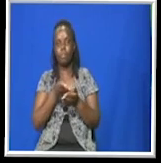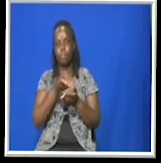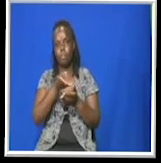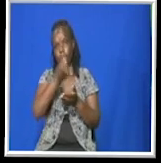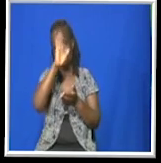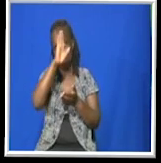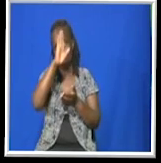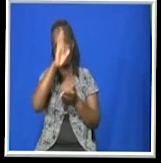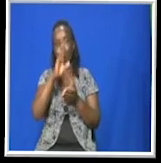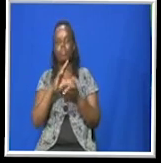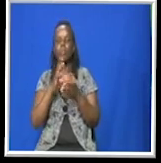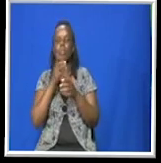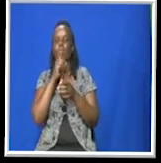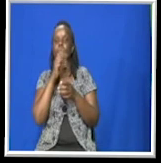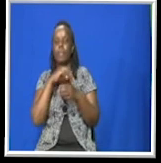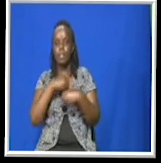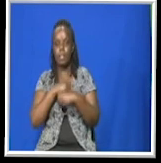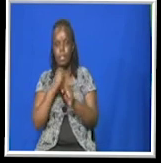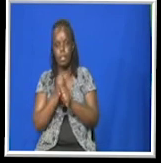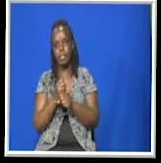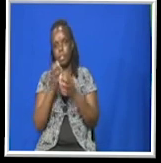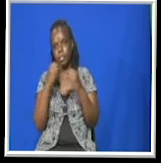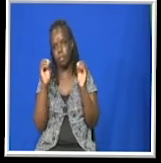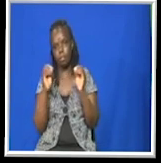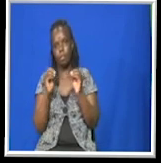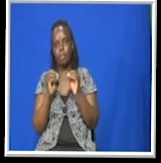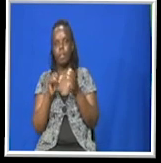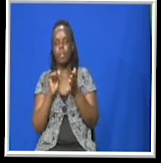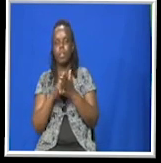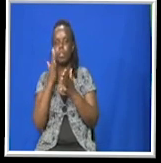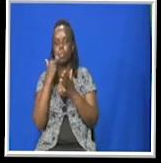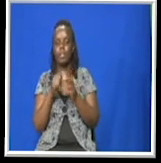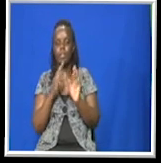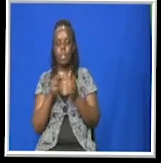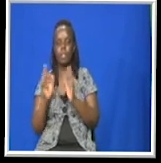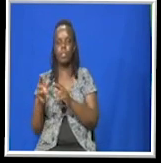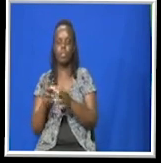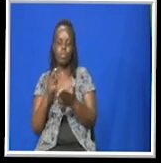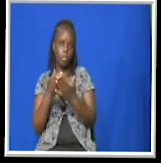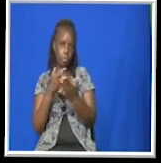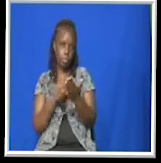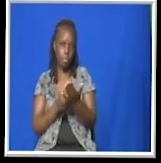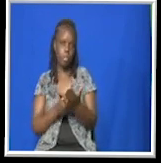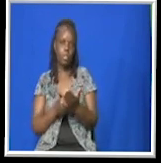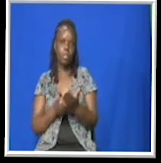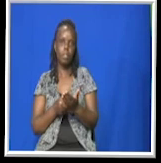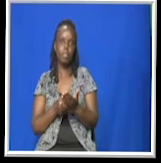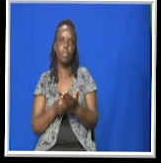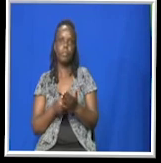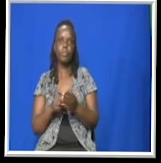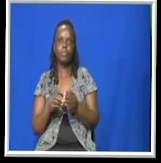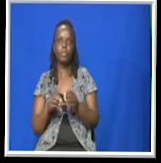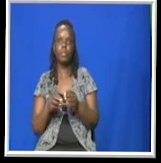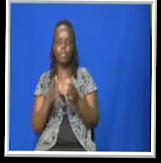Man did not create it. So that's why it is a natural resource. Her supply